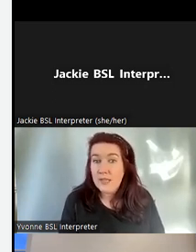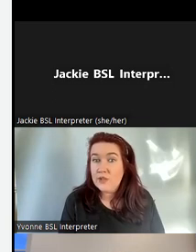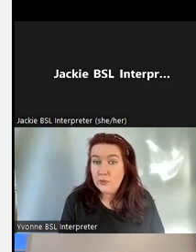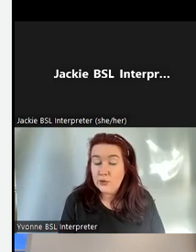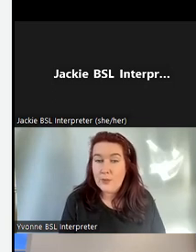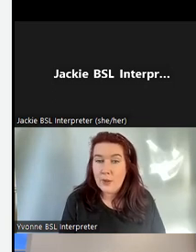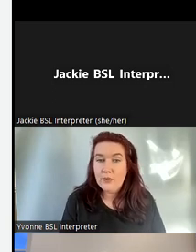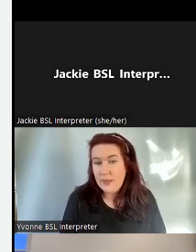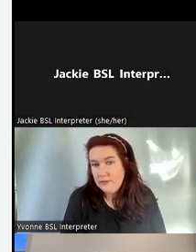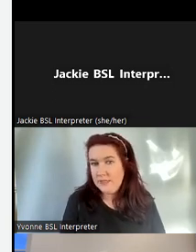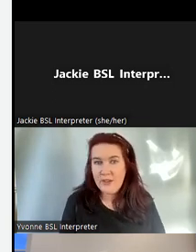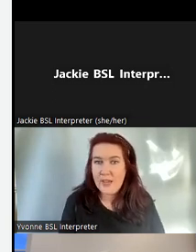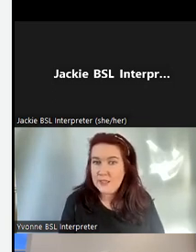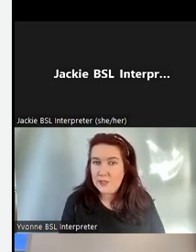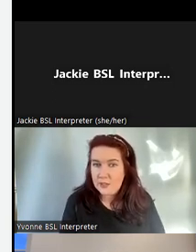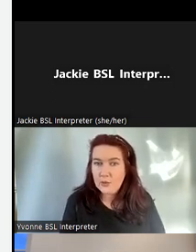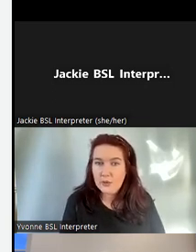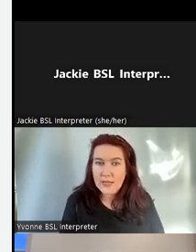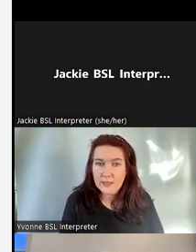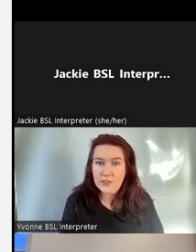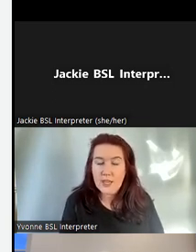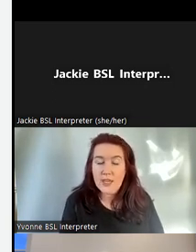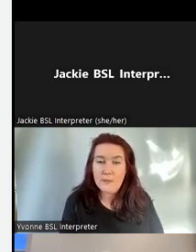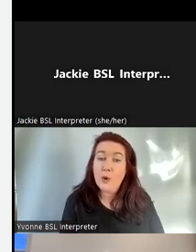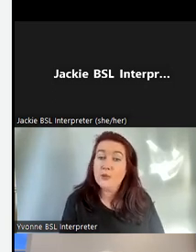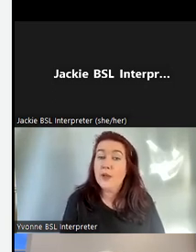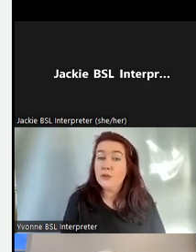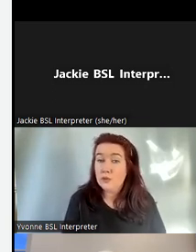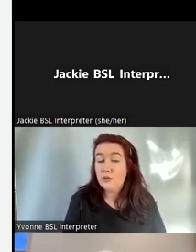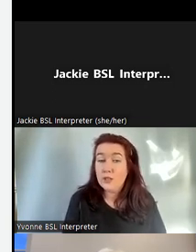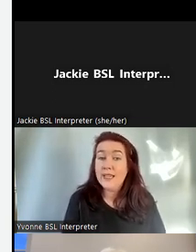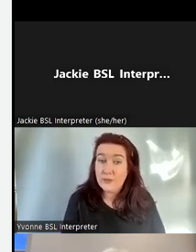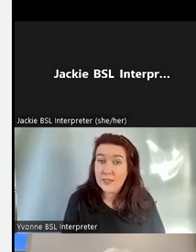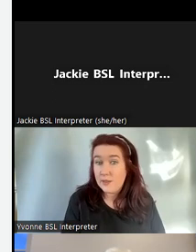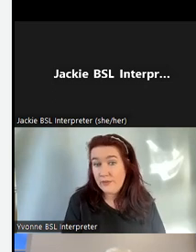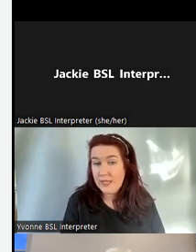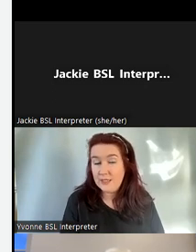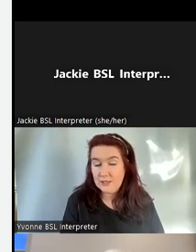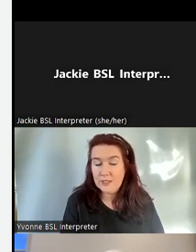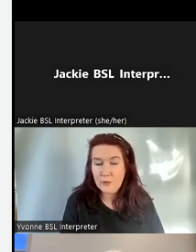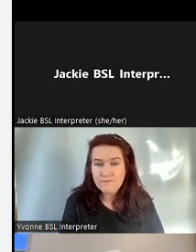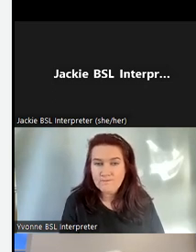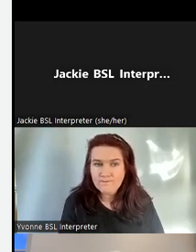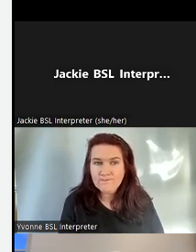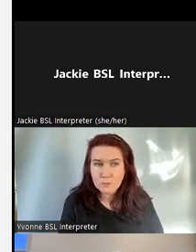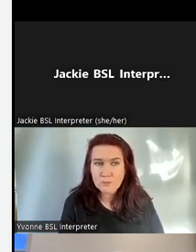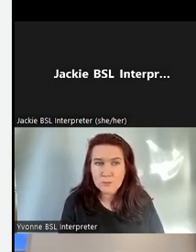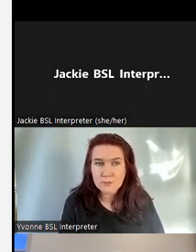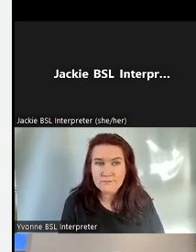young Deaf children about their Deaf heritage and their local heritage and we also held two online events that were very successful.